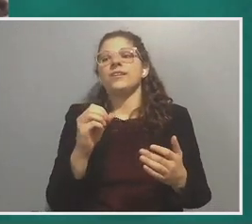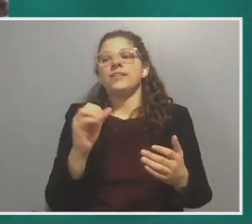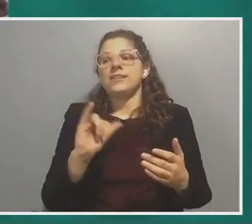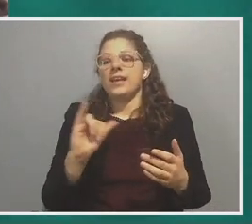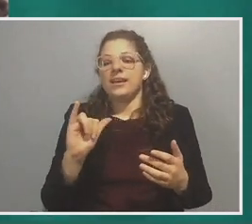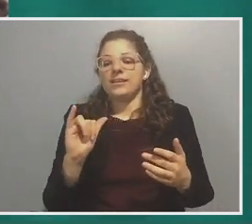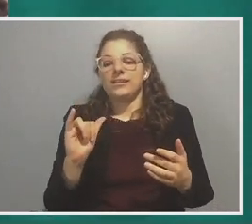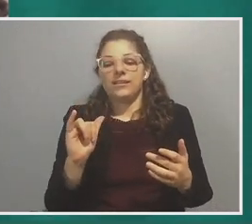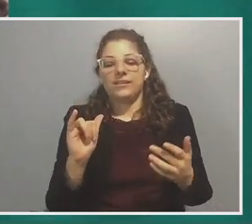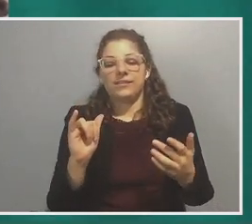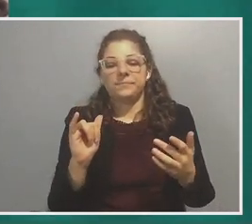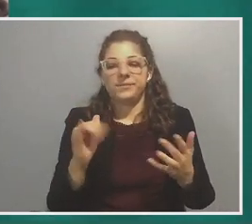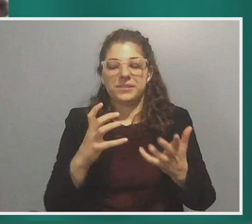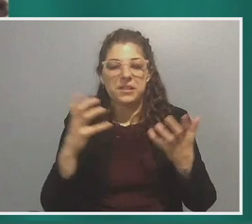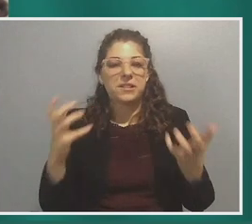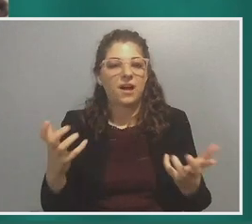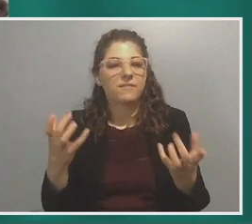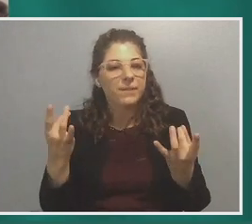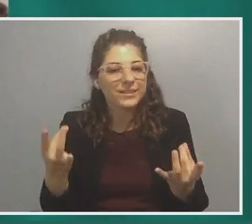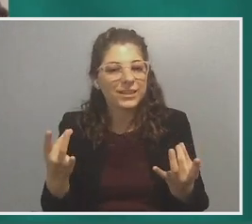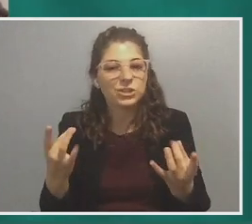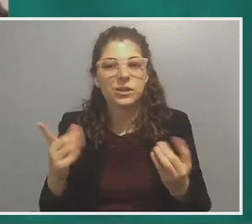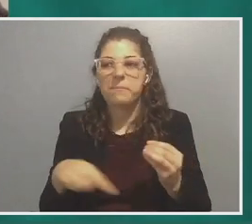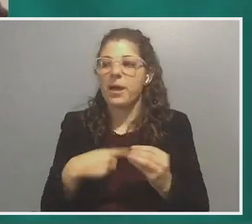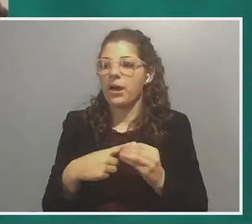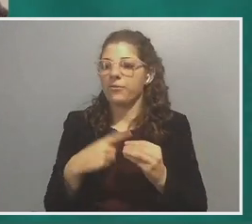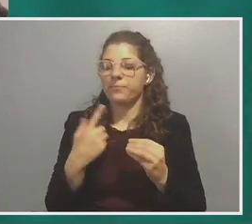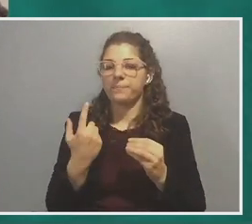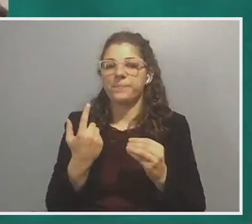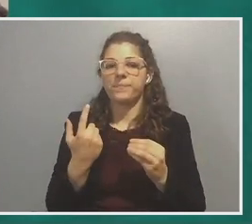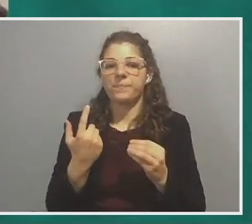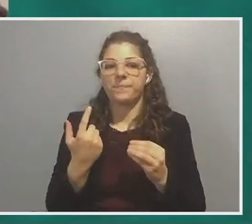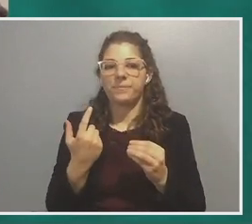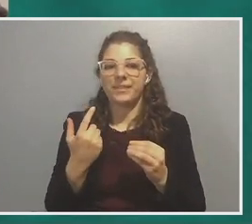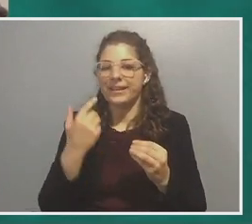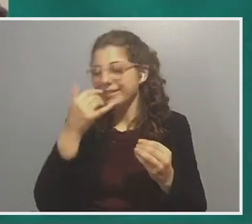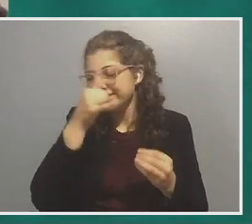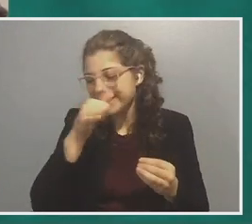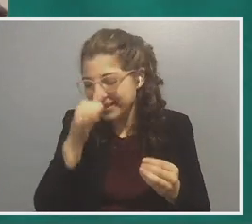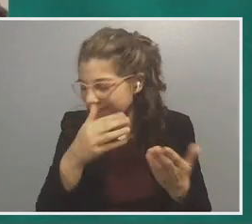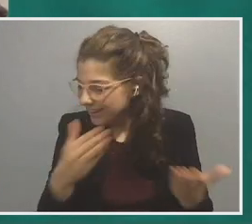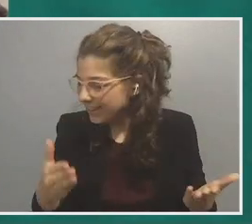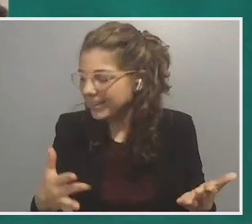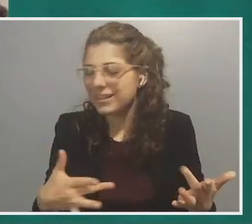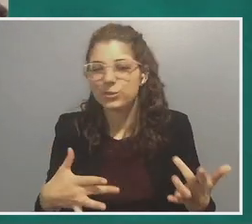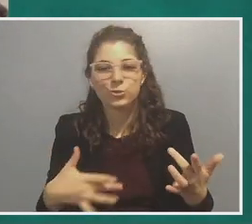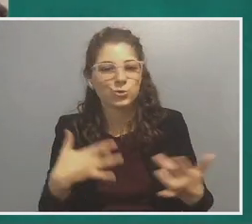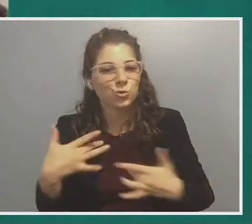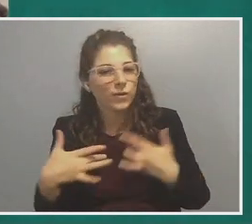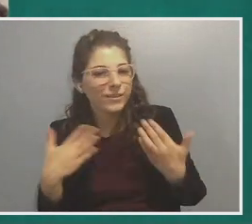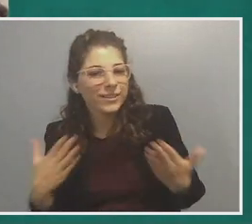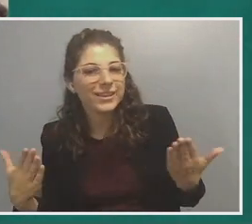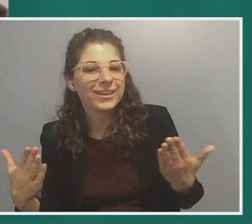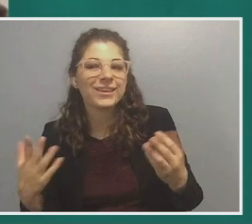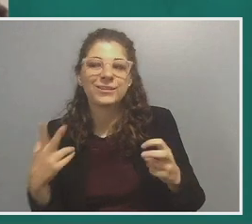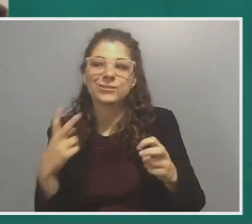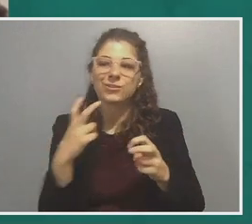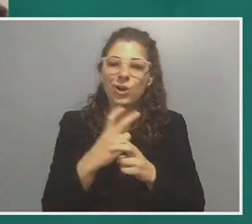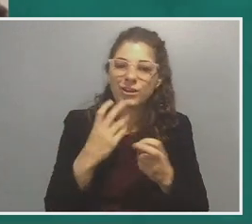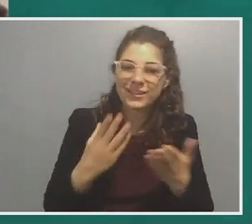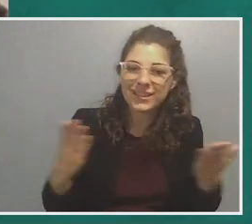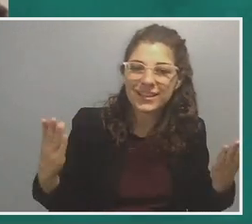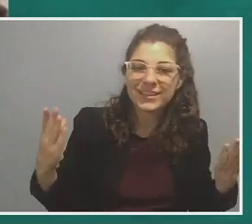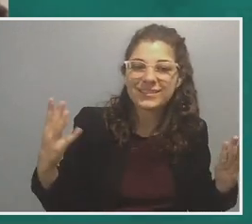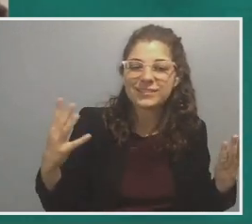a lot of meditations on, um, the silly things, the joyful things, the hard things, the sleepless